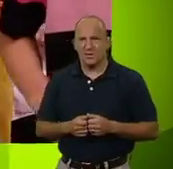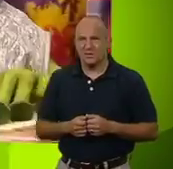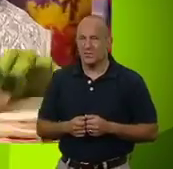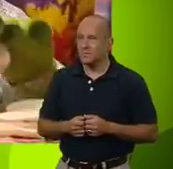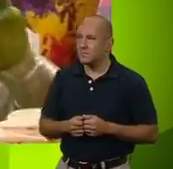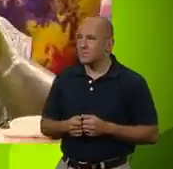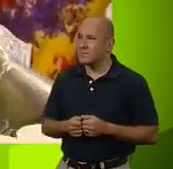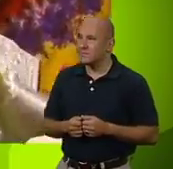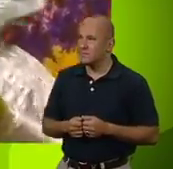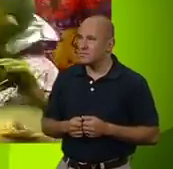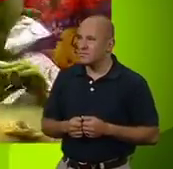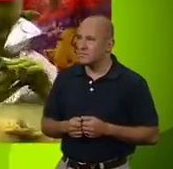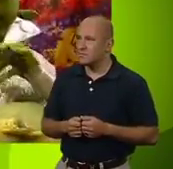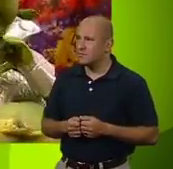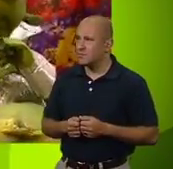Hmm.